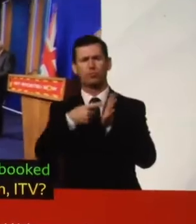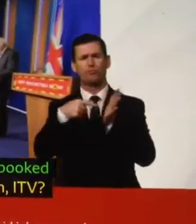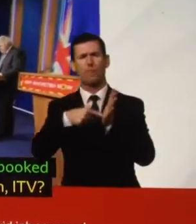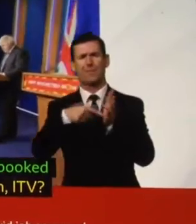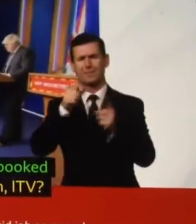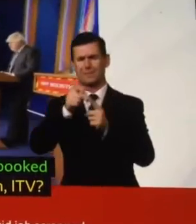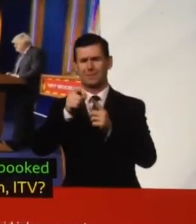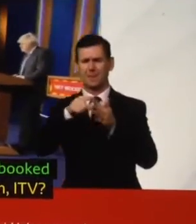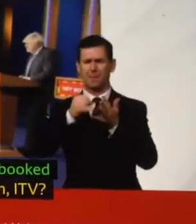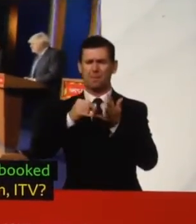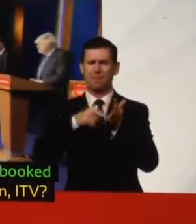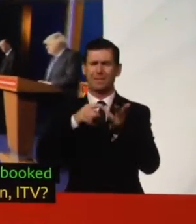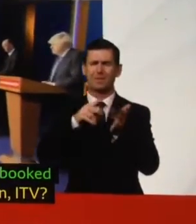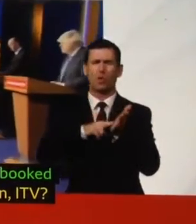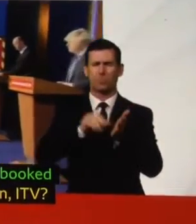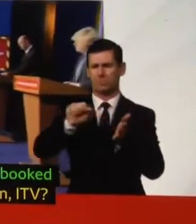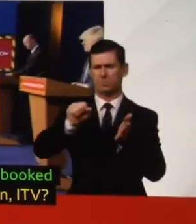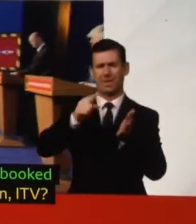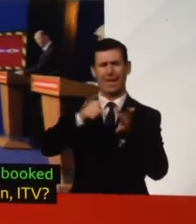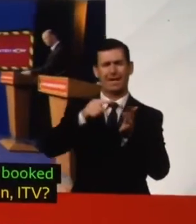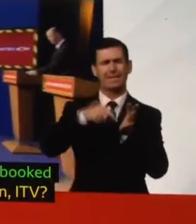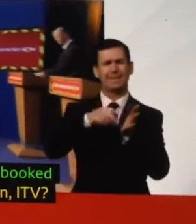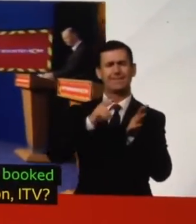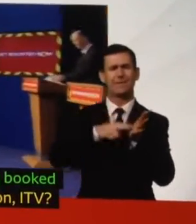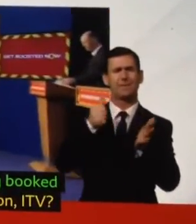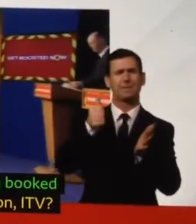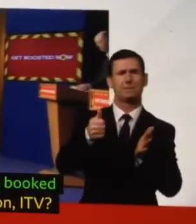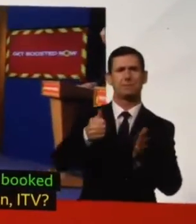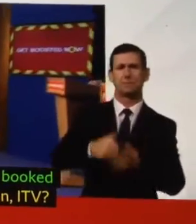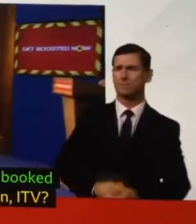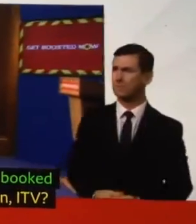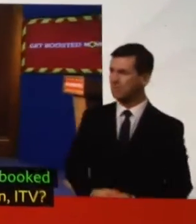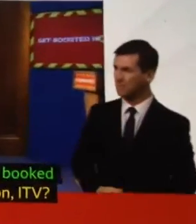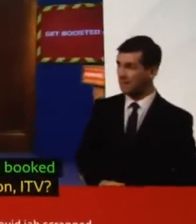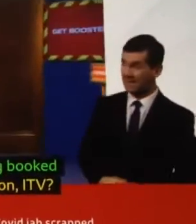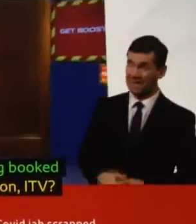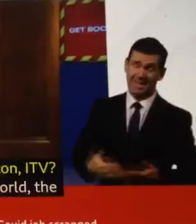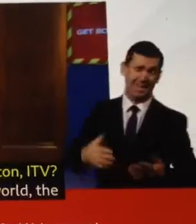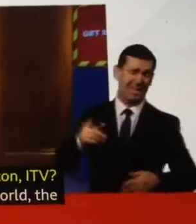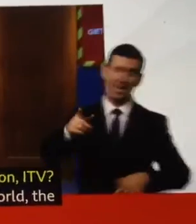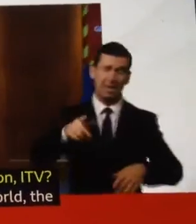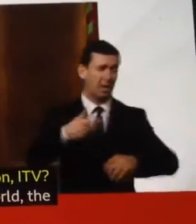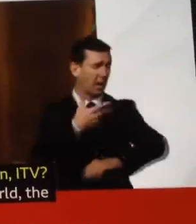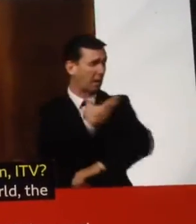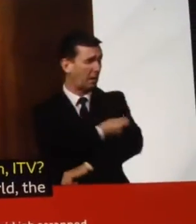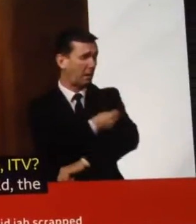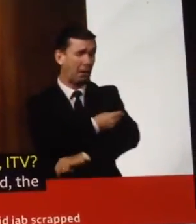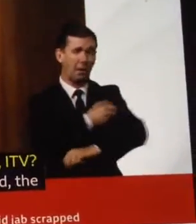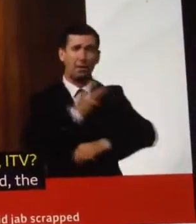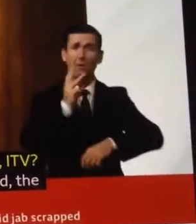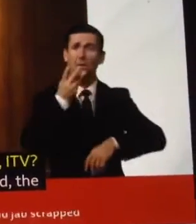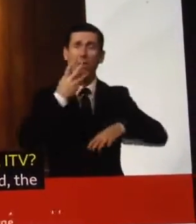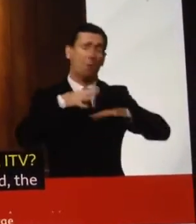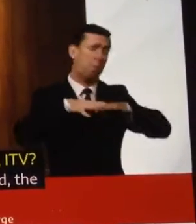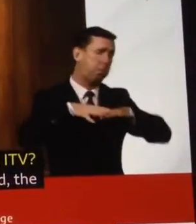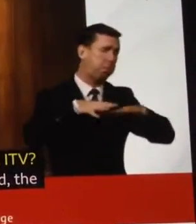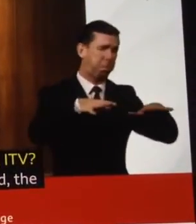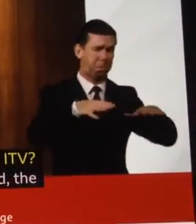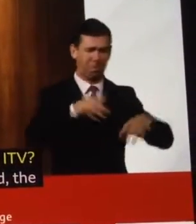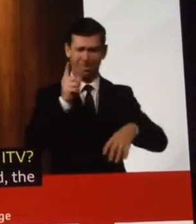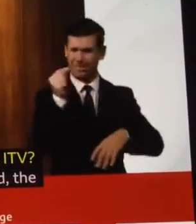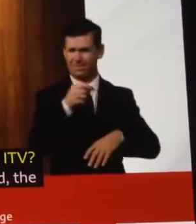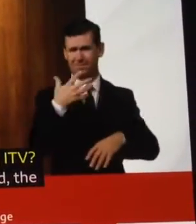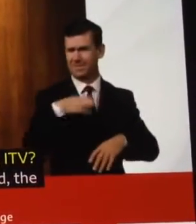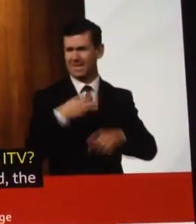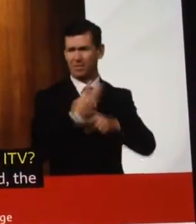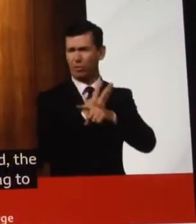With the best world in the world, the surge in boosting is not going to kick in for three or four